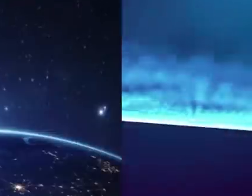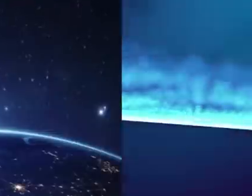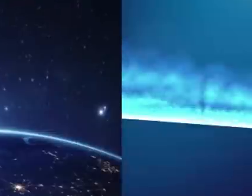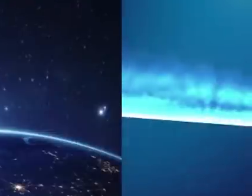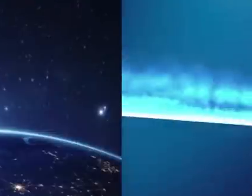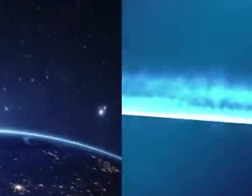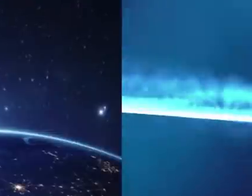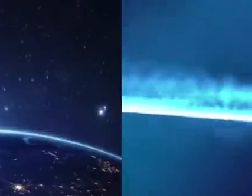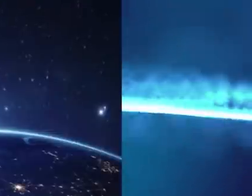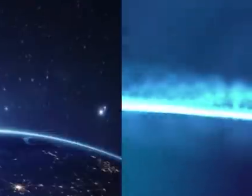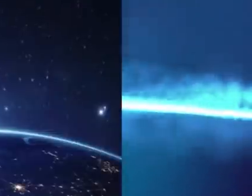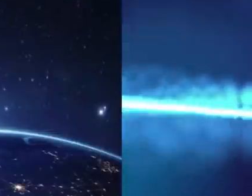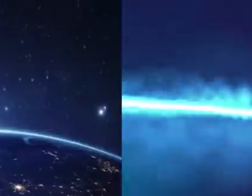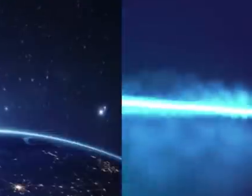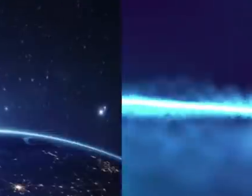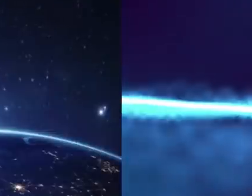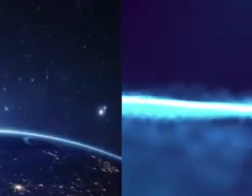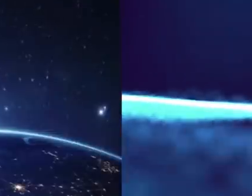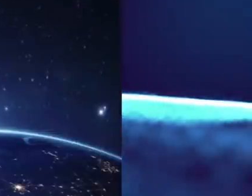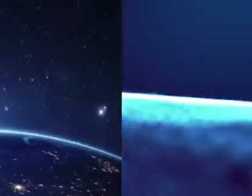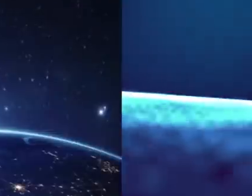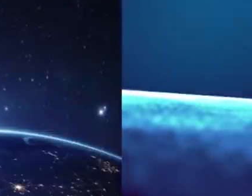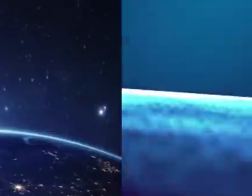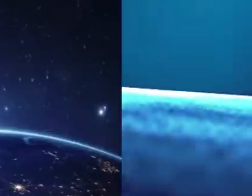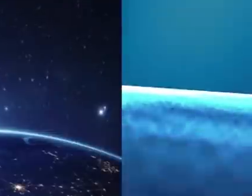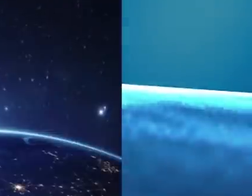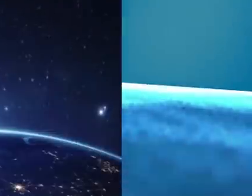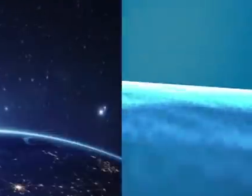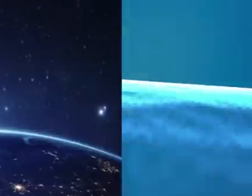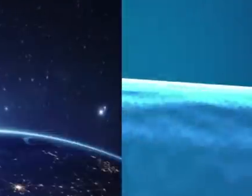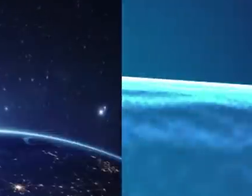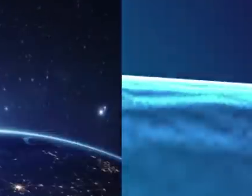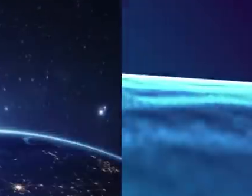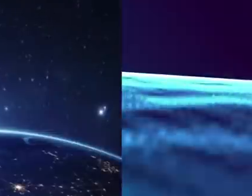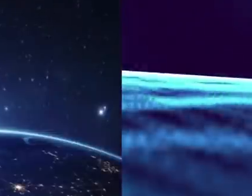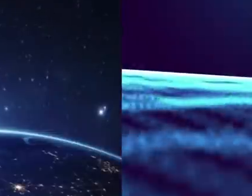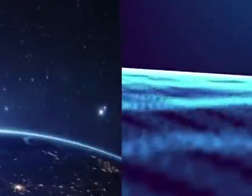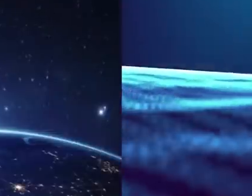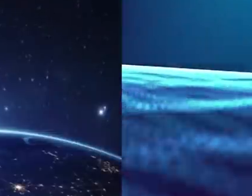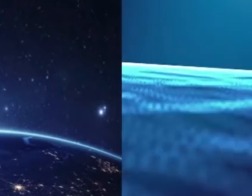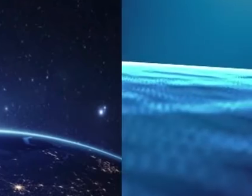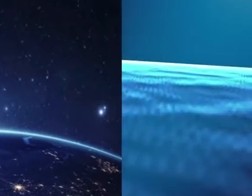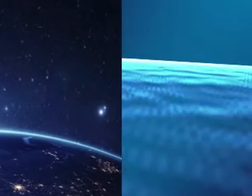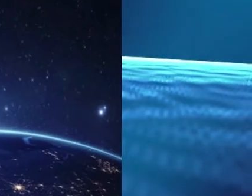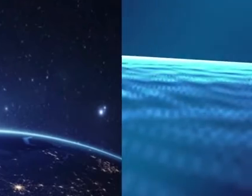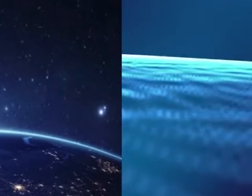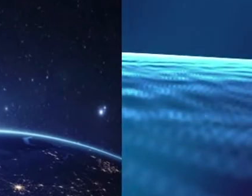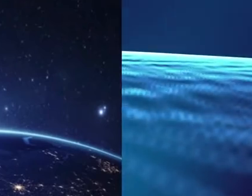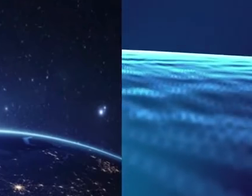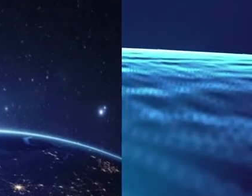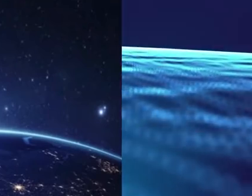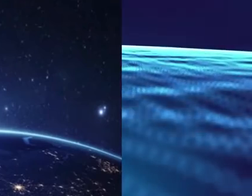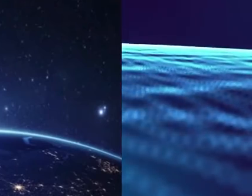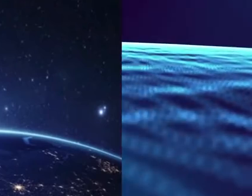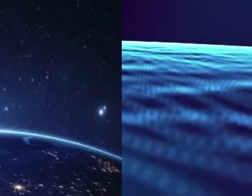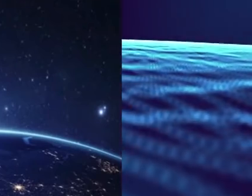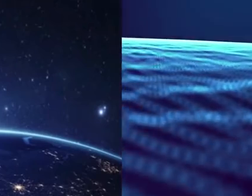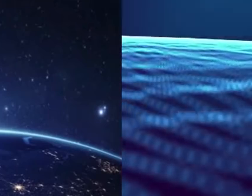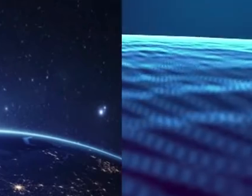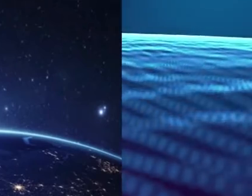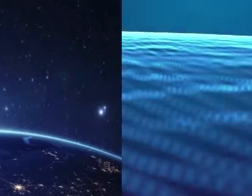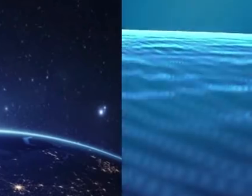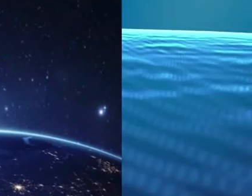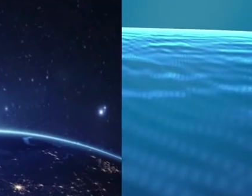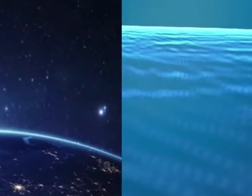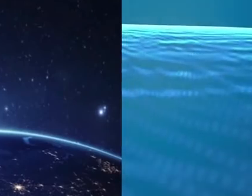please be honest and accurate about what you say to us in terms of how you are feeling. We want to be able to help you.